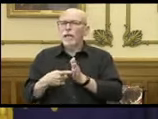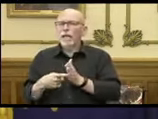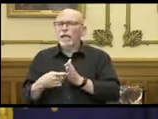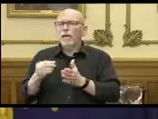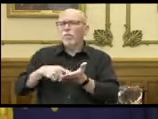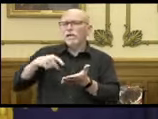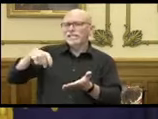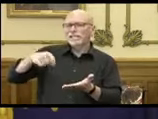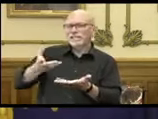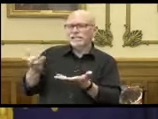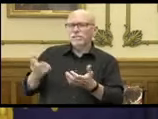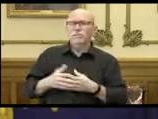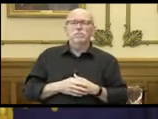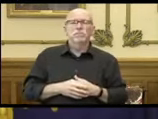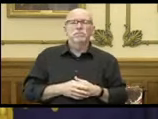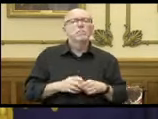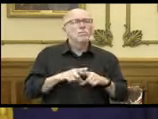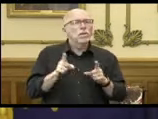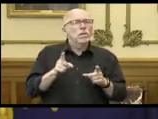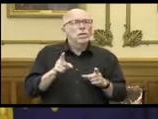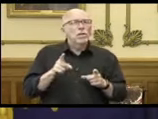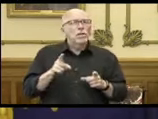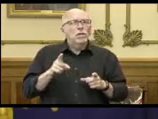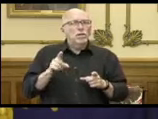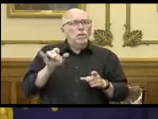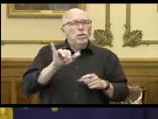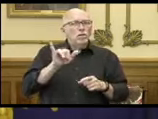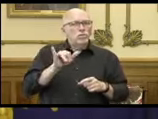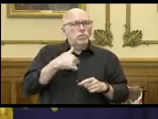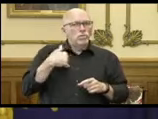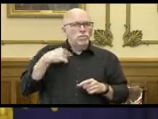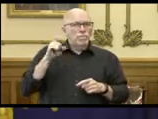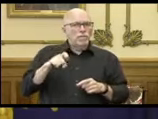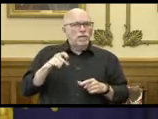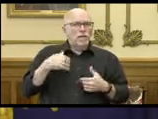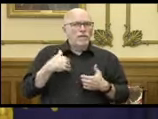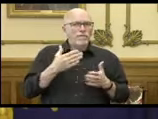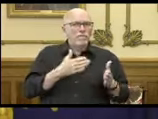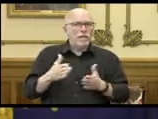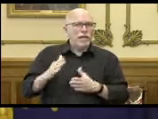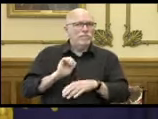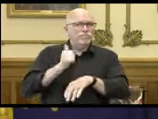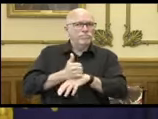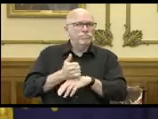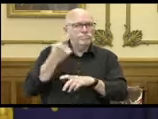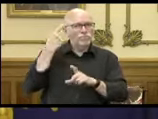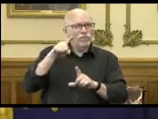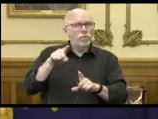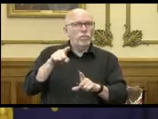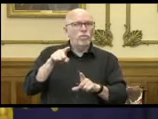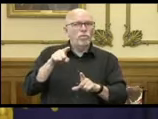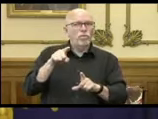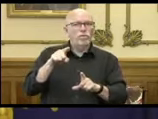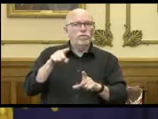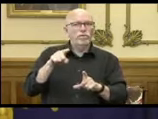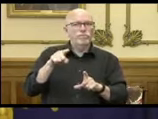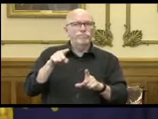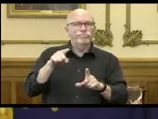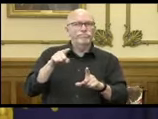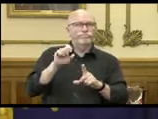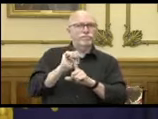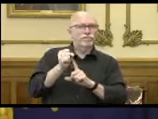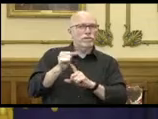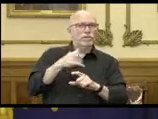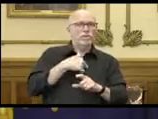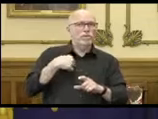the need. But in addition to that, we've got to get some plans in place for the scenario that we